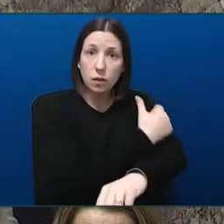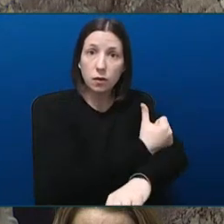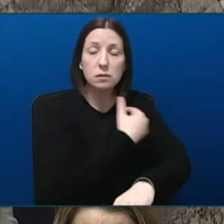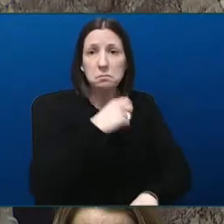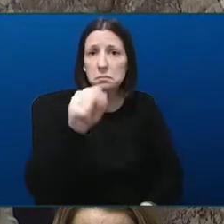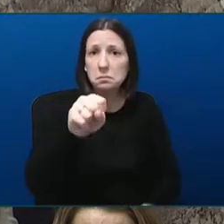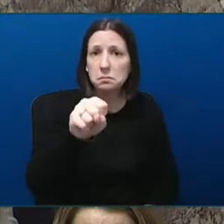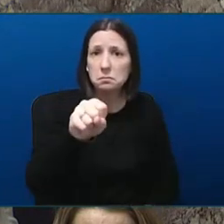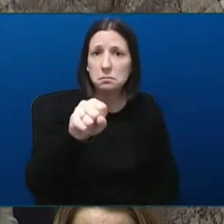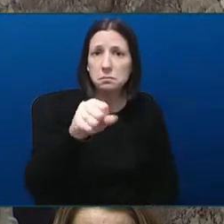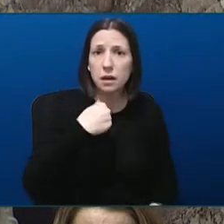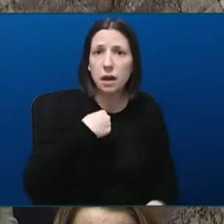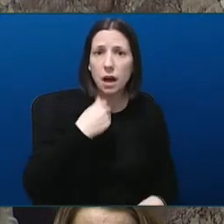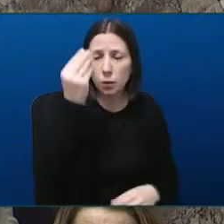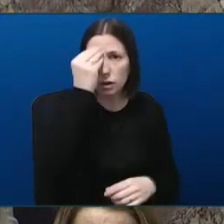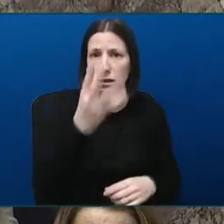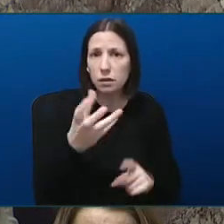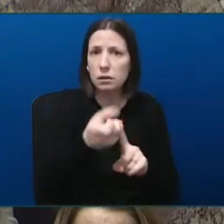Members,